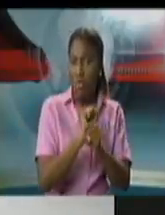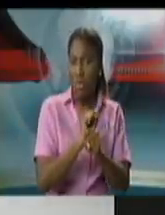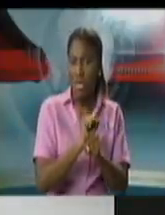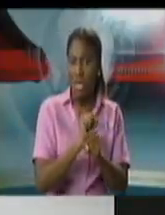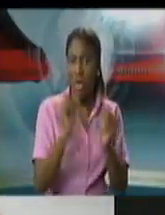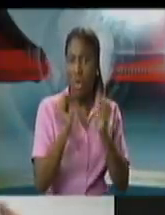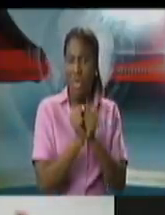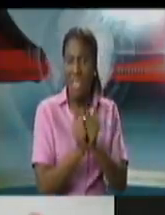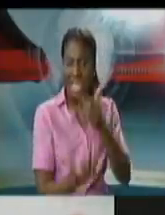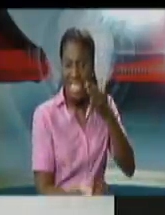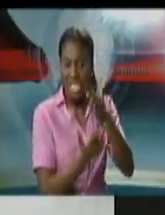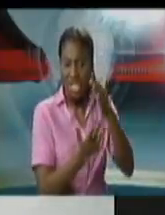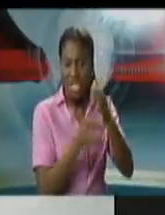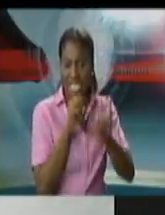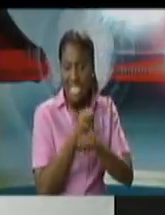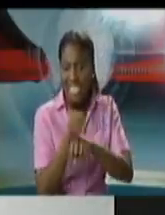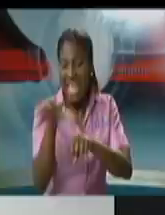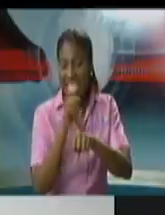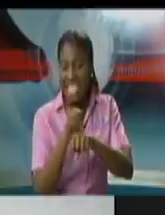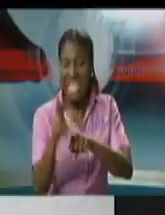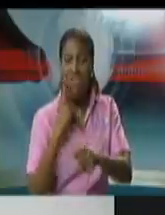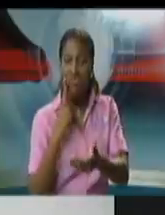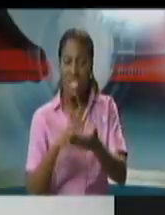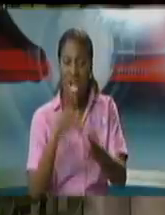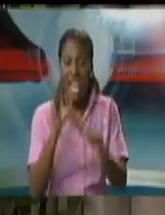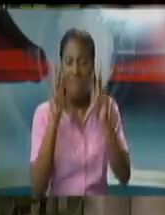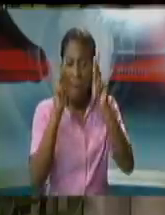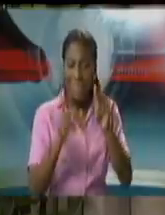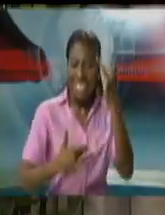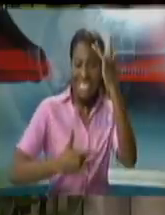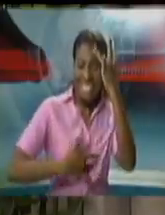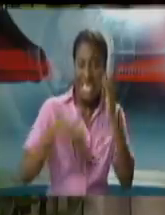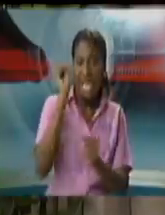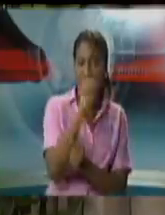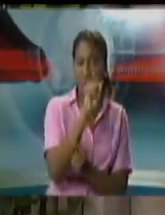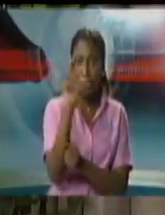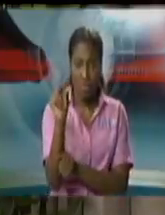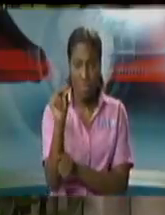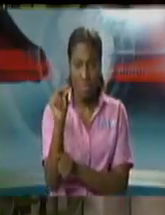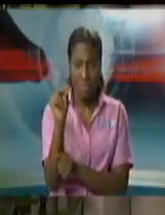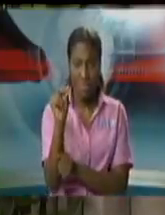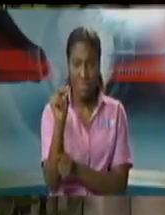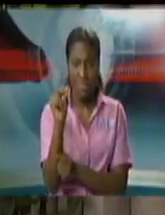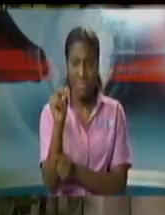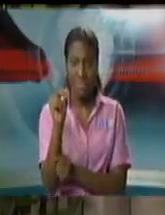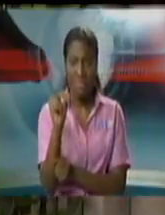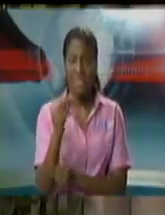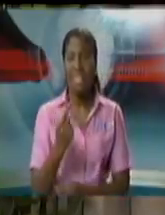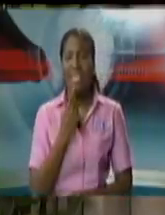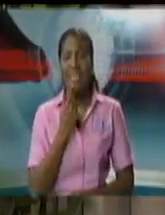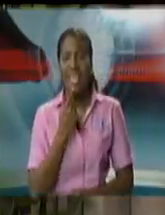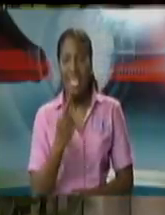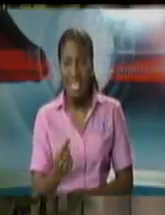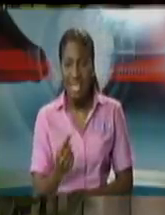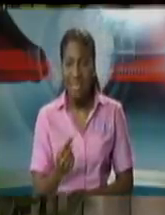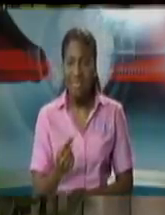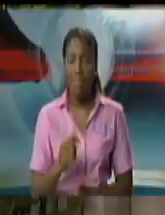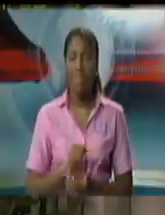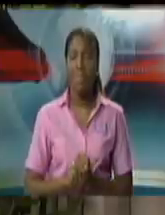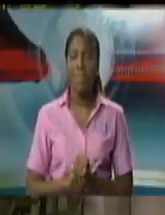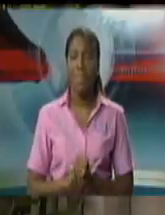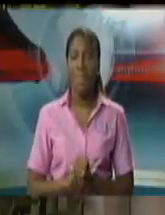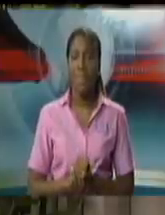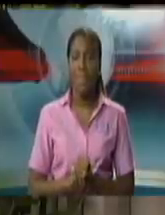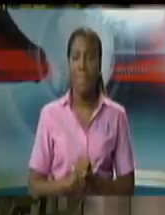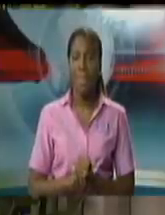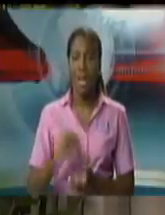interim so what makes up for that while it's suspended i i i was in the context of explaining that certainly i didn't intend to attribute um